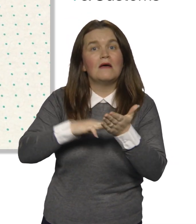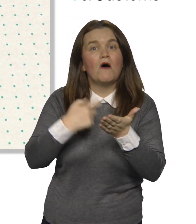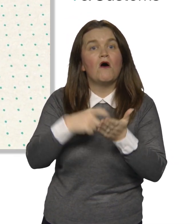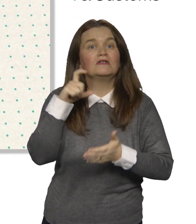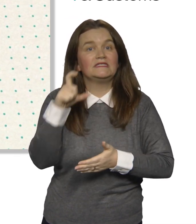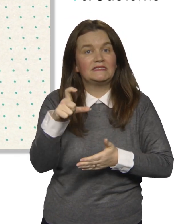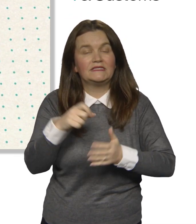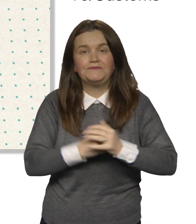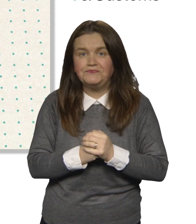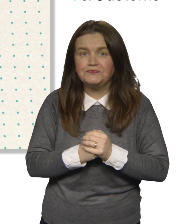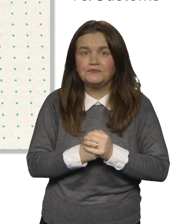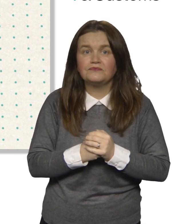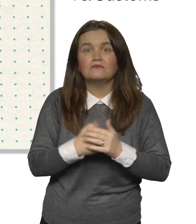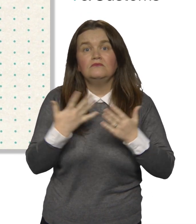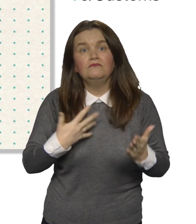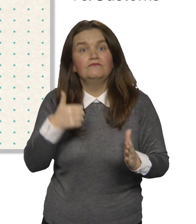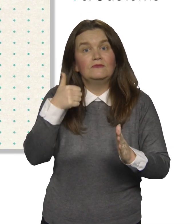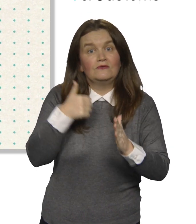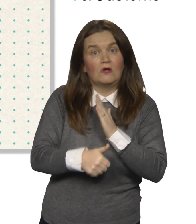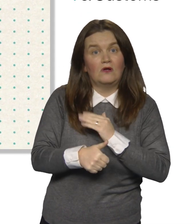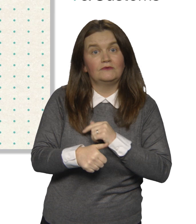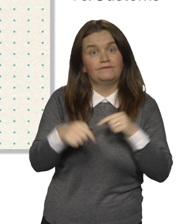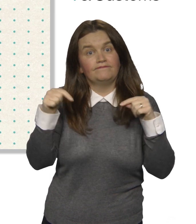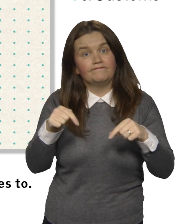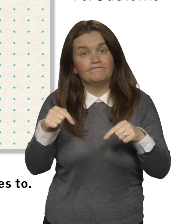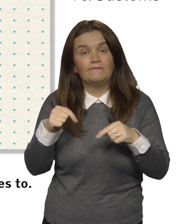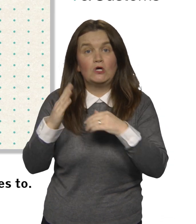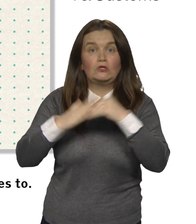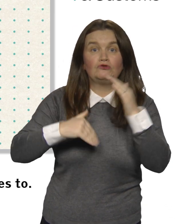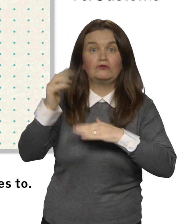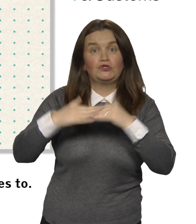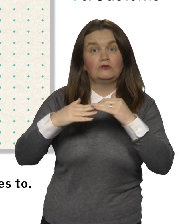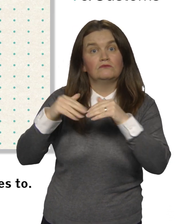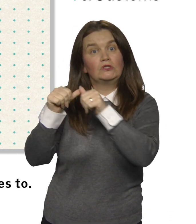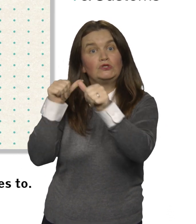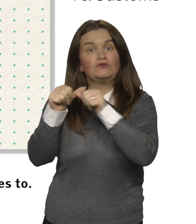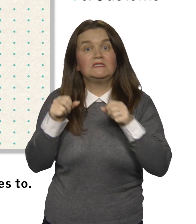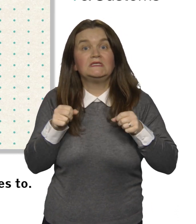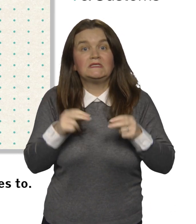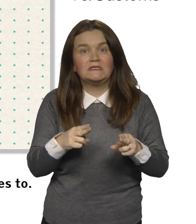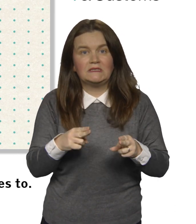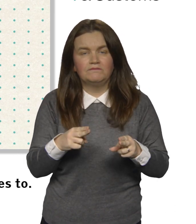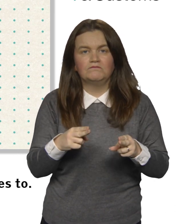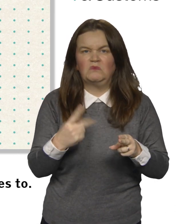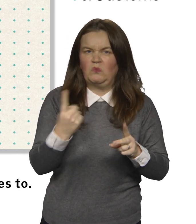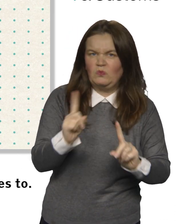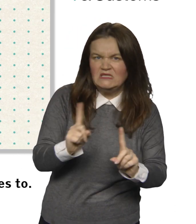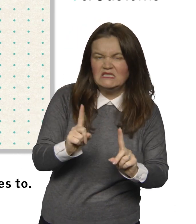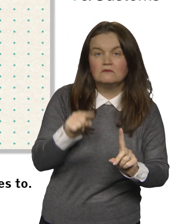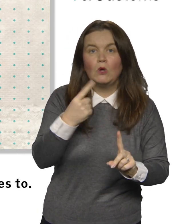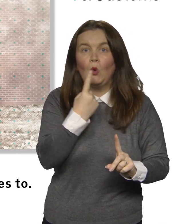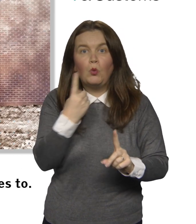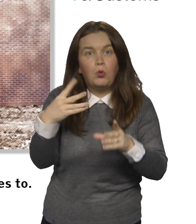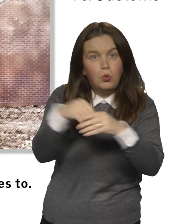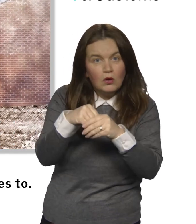HM Revenue and Customs, HMRC for short. So, let's begin with what the Construction Industry Scheme is